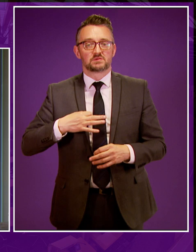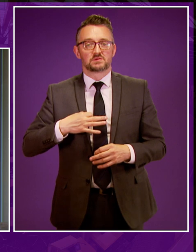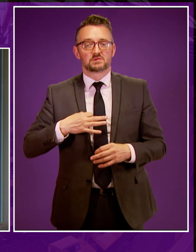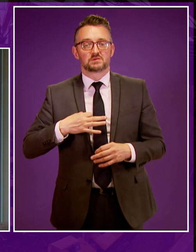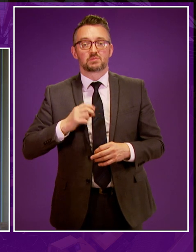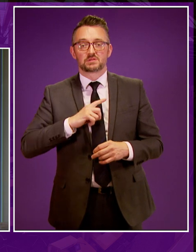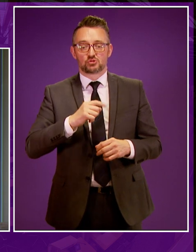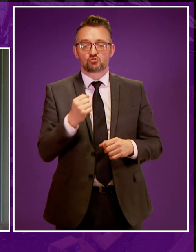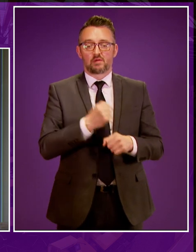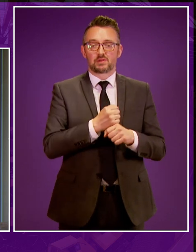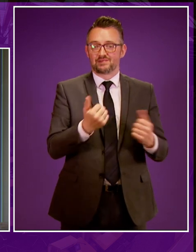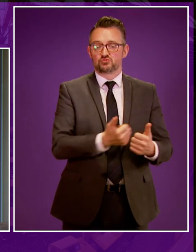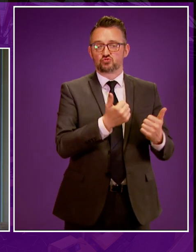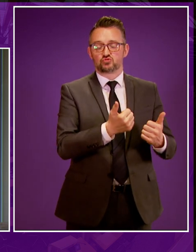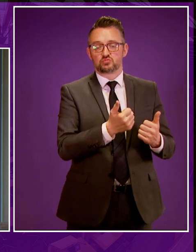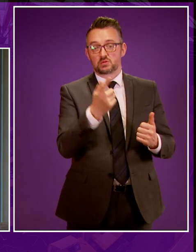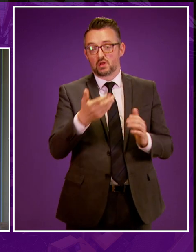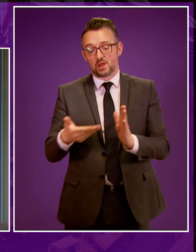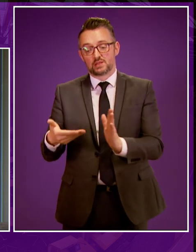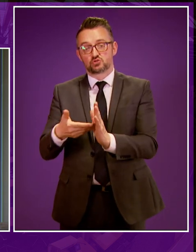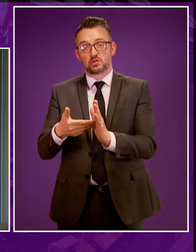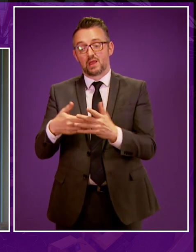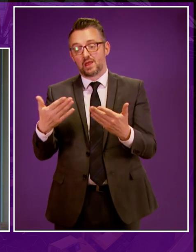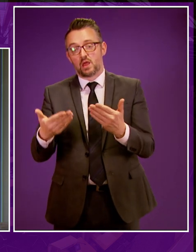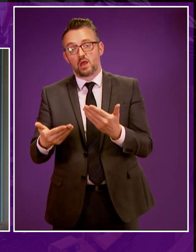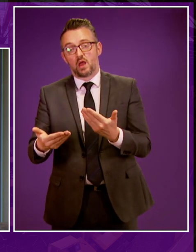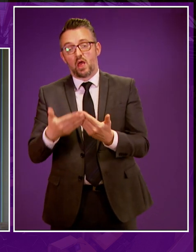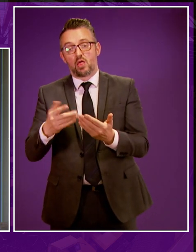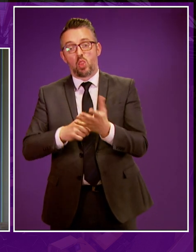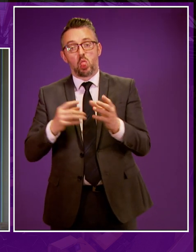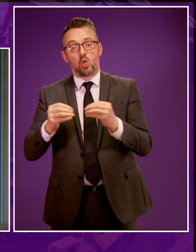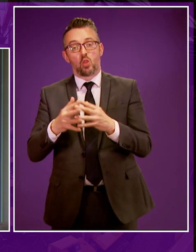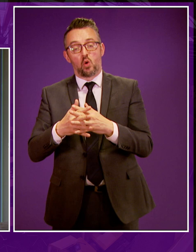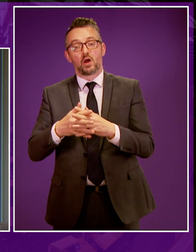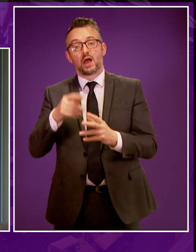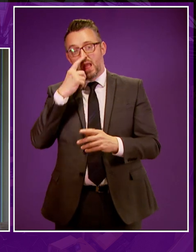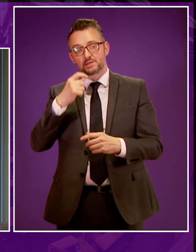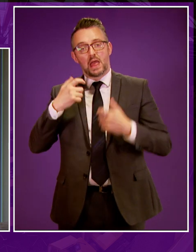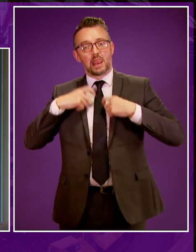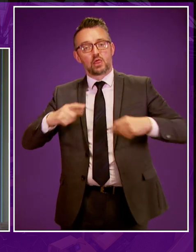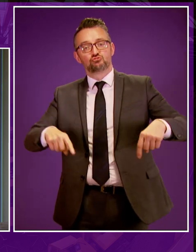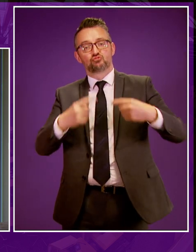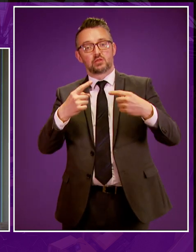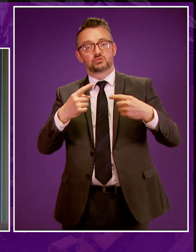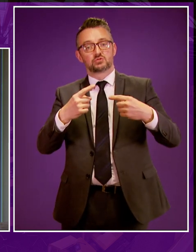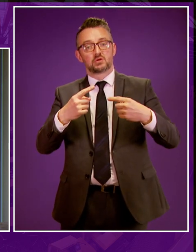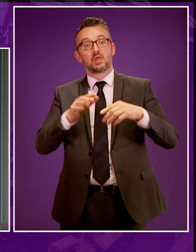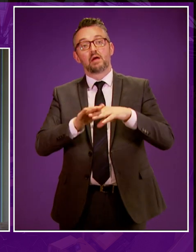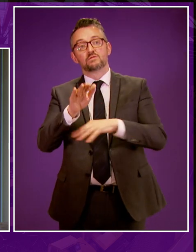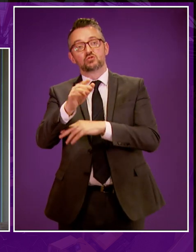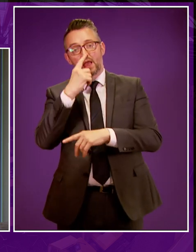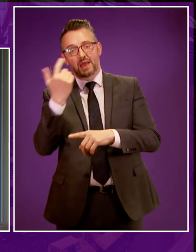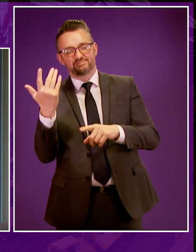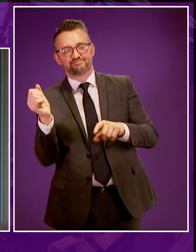Scottish Government has already adopted. Additionally, of course, any legislation is open to legal challenge and can be overturned by future